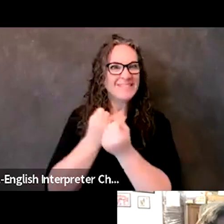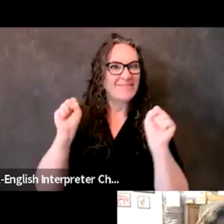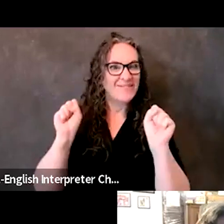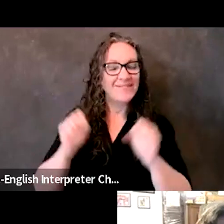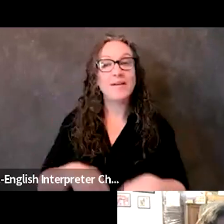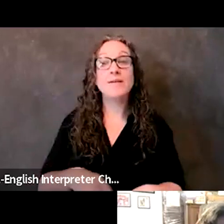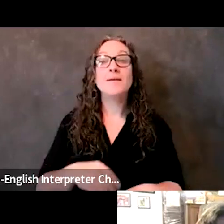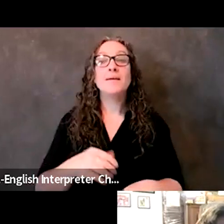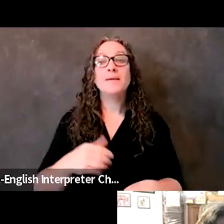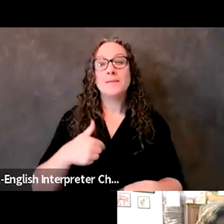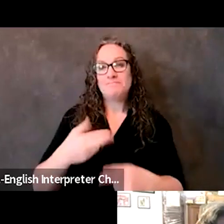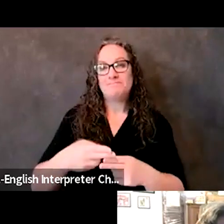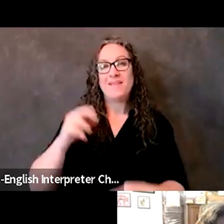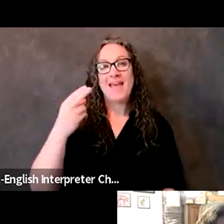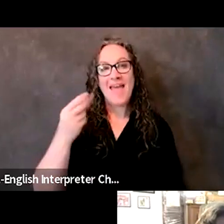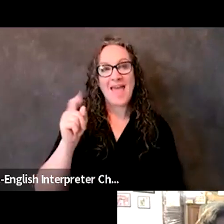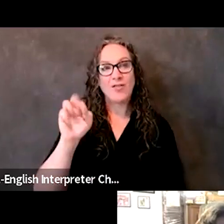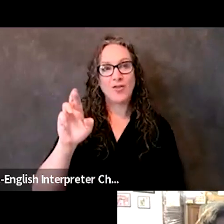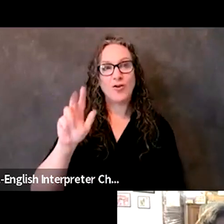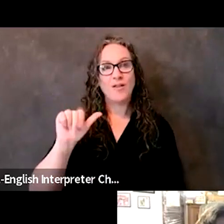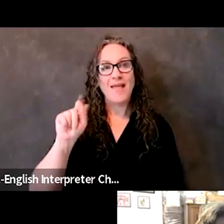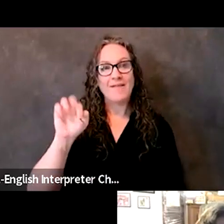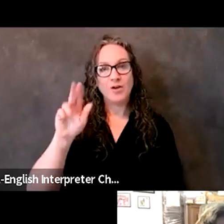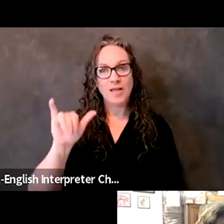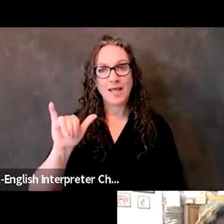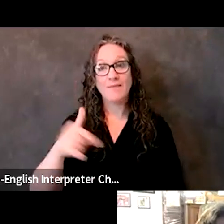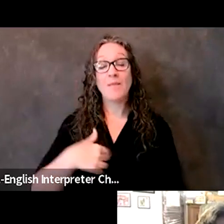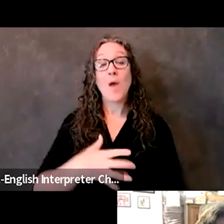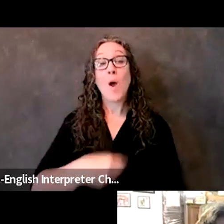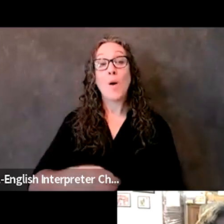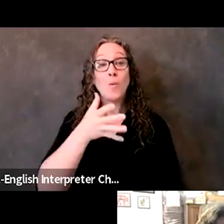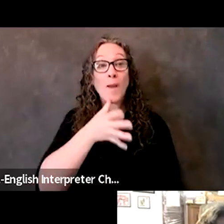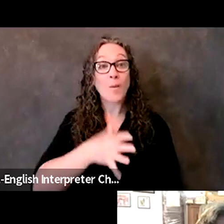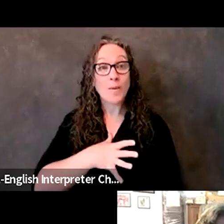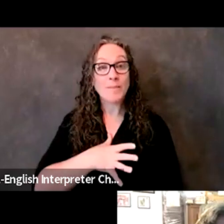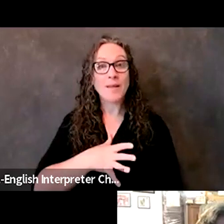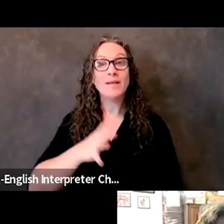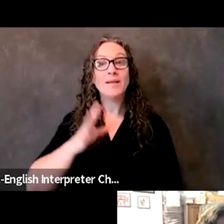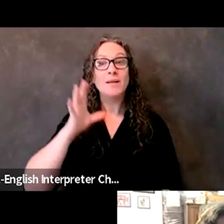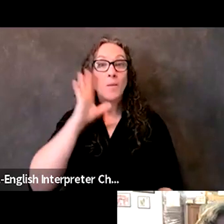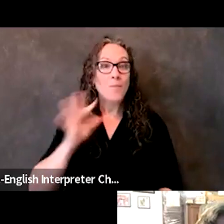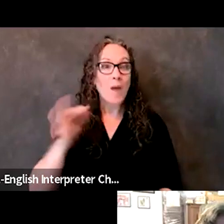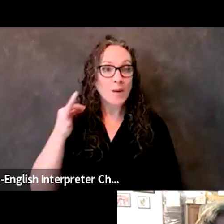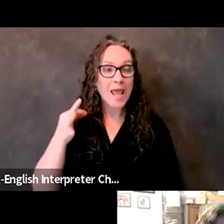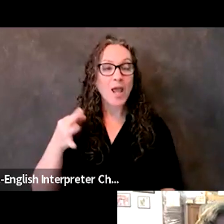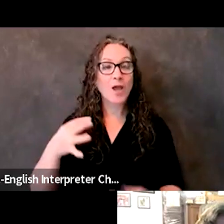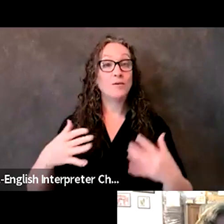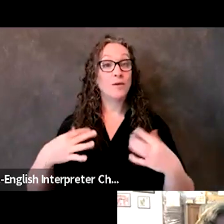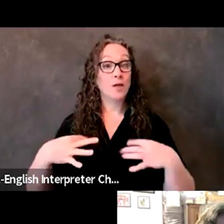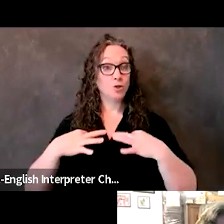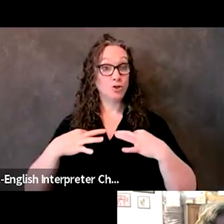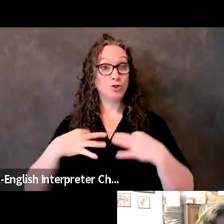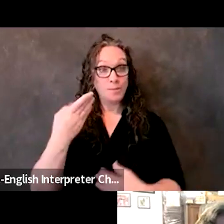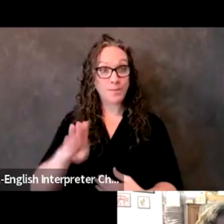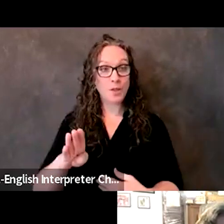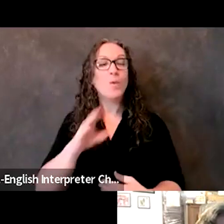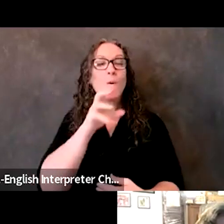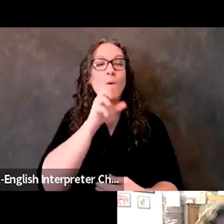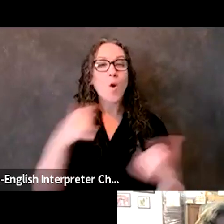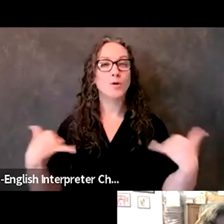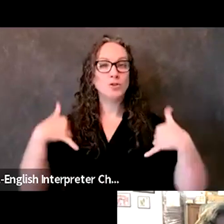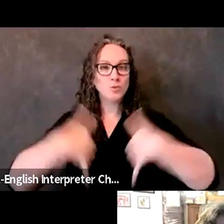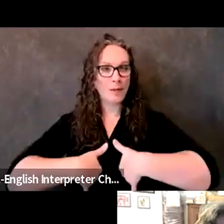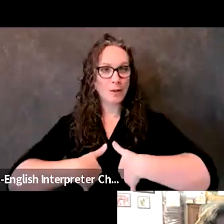I am Heather Lafferty. I am a white woman with brown hair wearing a blue blouse and an orange sweater. My pronouns